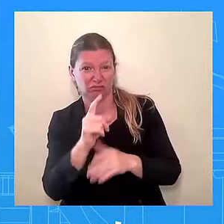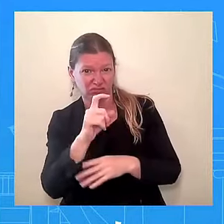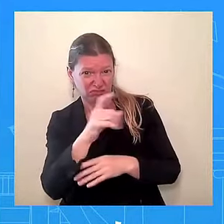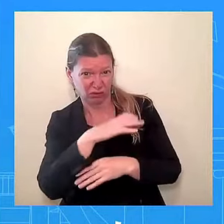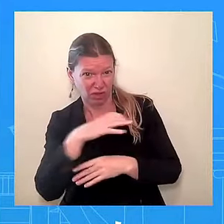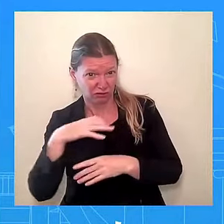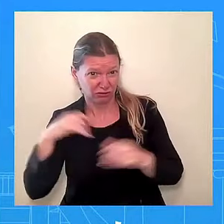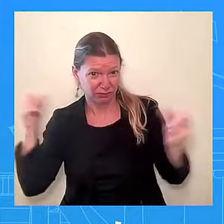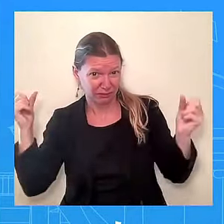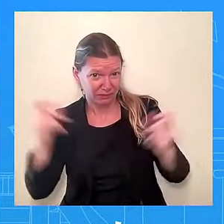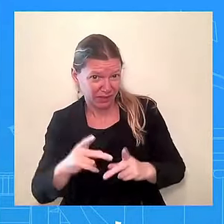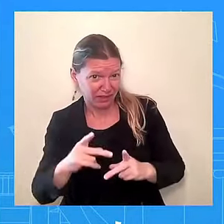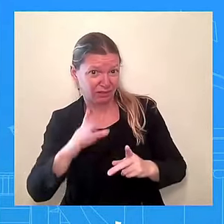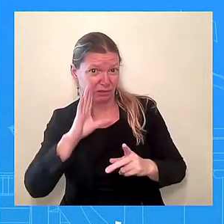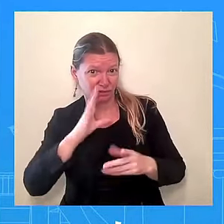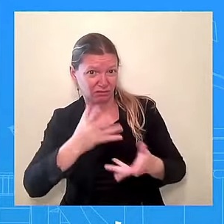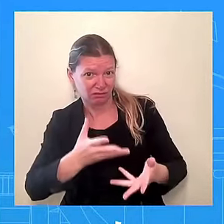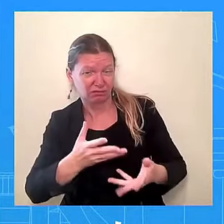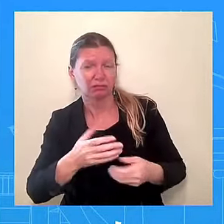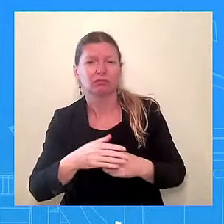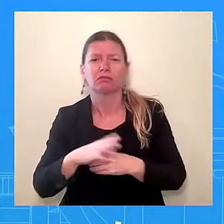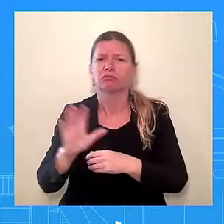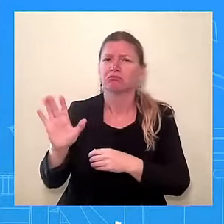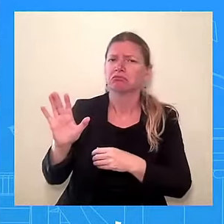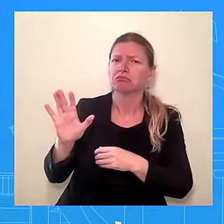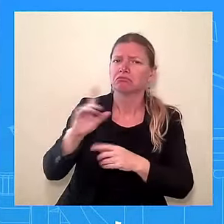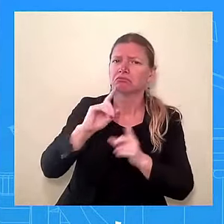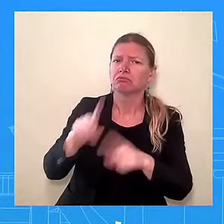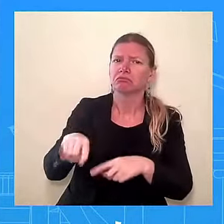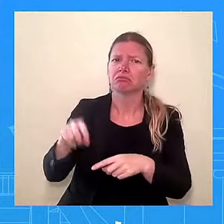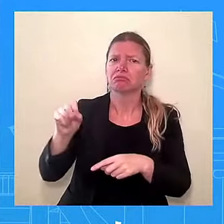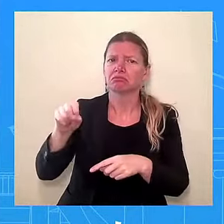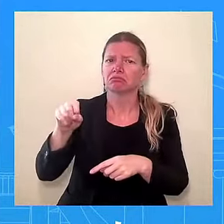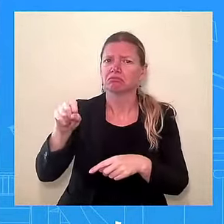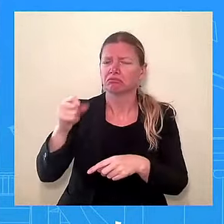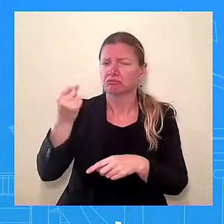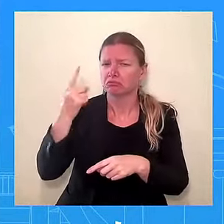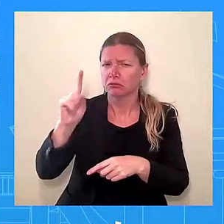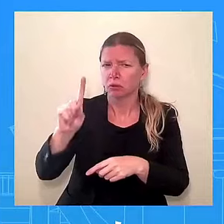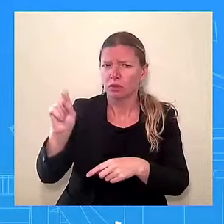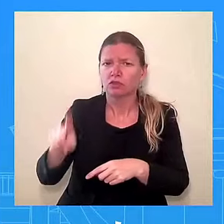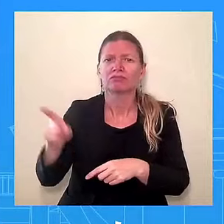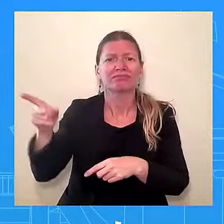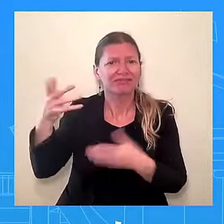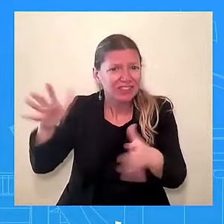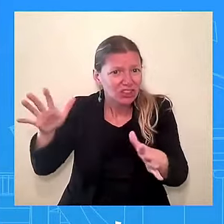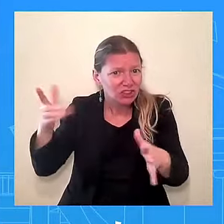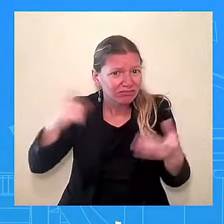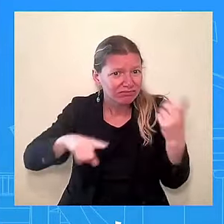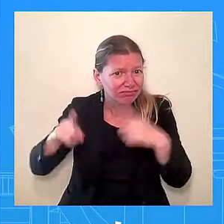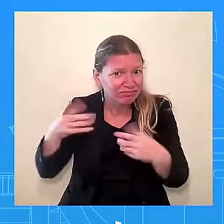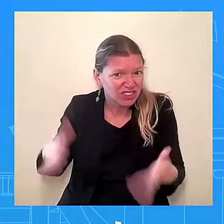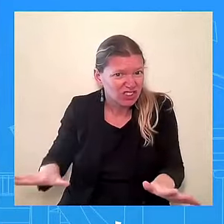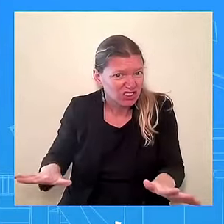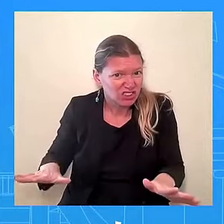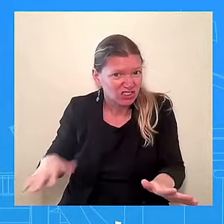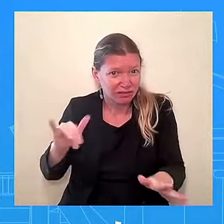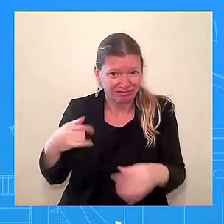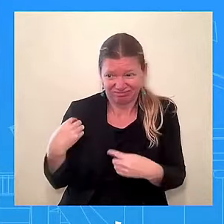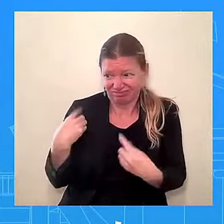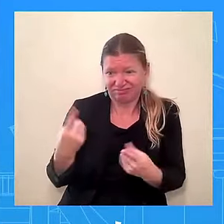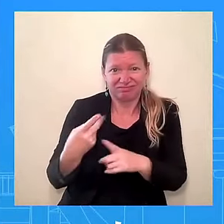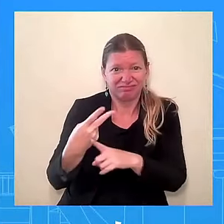Republicans in the Senate. Yes, but they stopped agreeing to that. It's so wild because we worked with